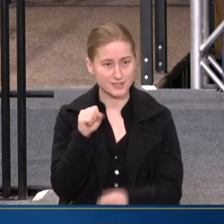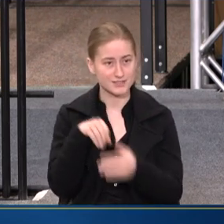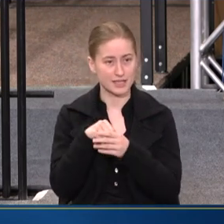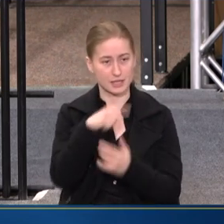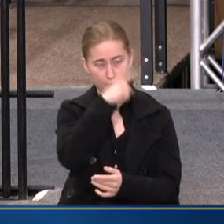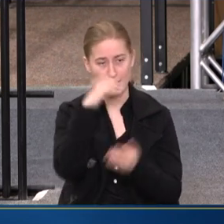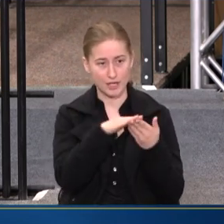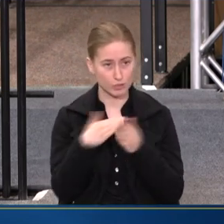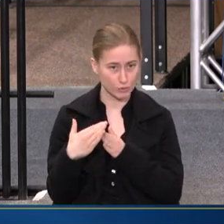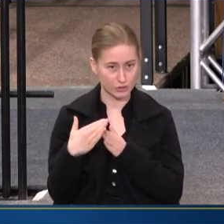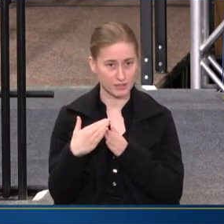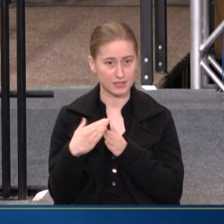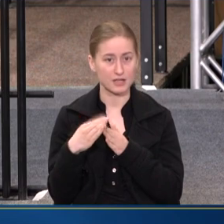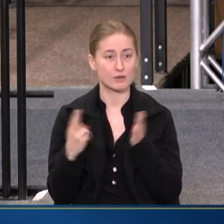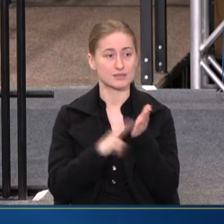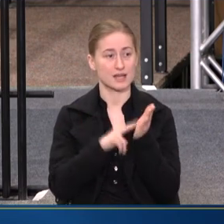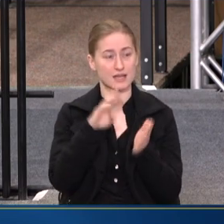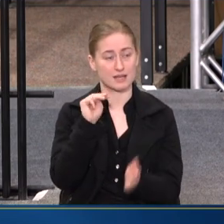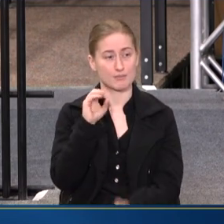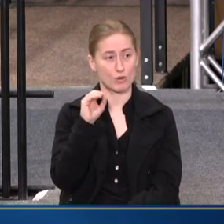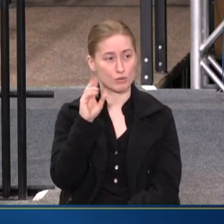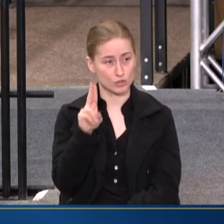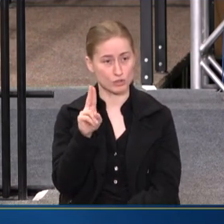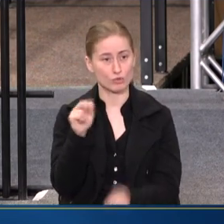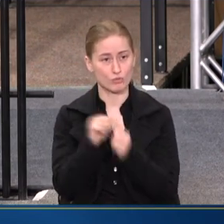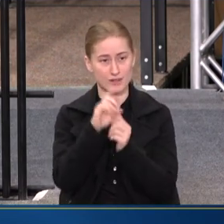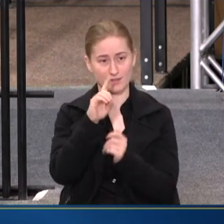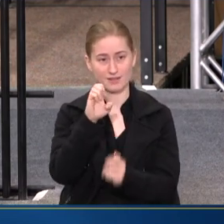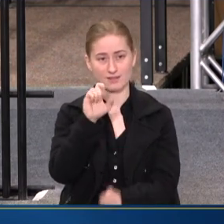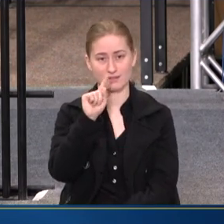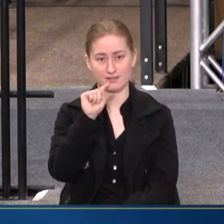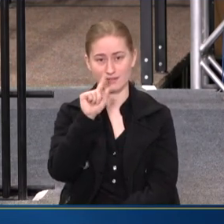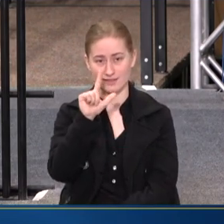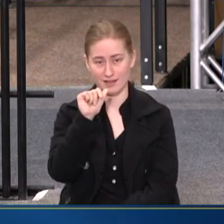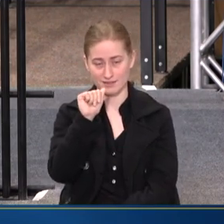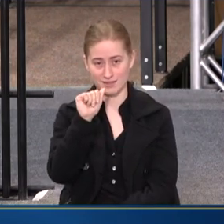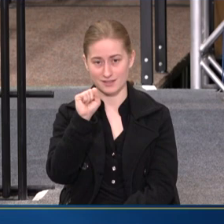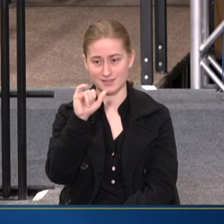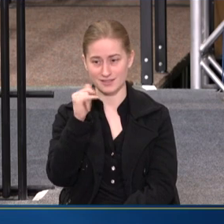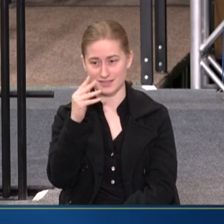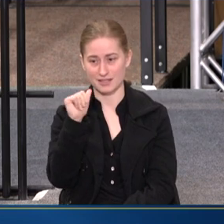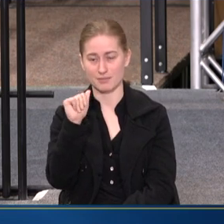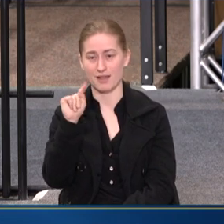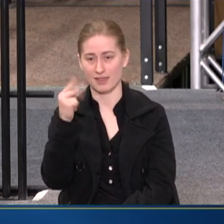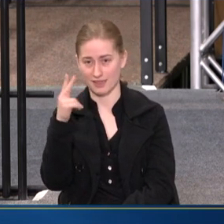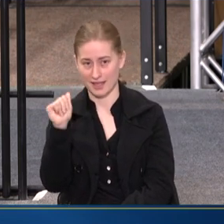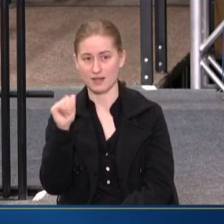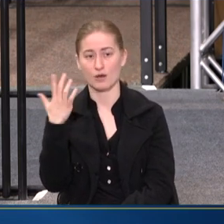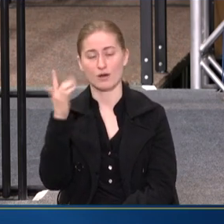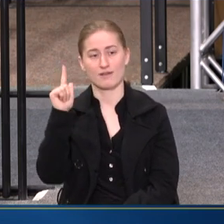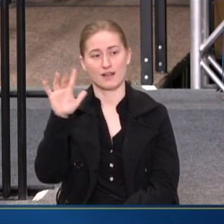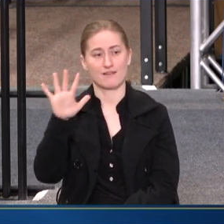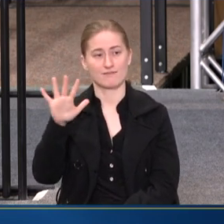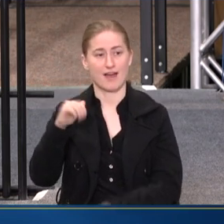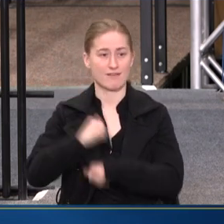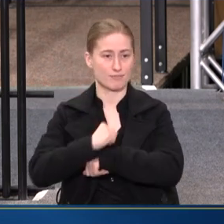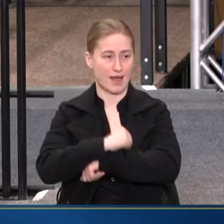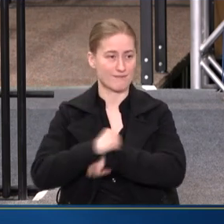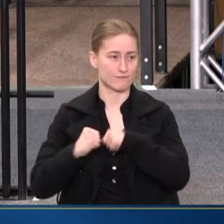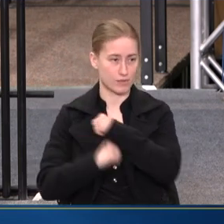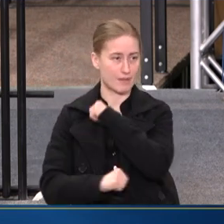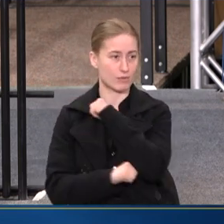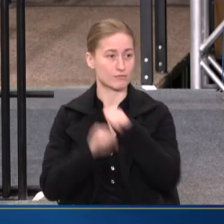COMMUNITY. AND WE'VE SIGNED AN MOU WITH DELTA SIGMA THETA FOR THE NEXT TWO YEARS. ONE OF THEIR FIVE PLATFORMS IS WORKING ON MENTAL